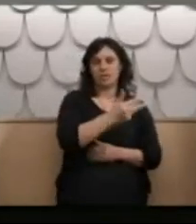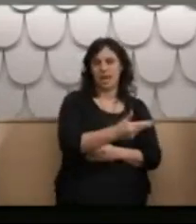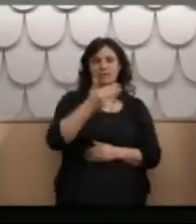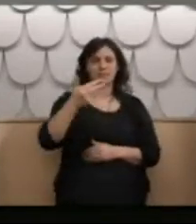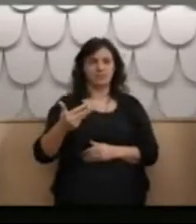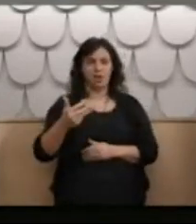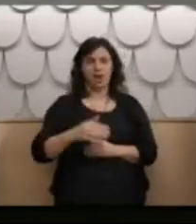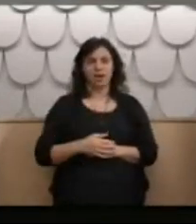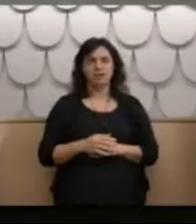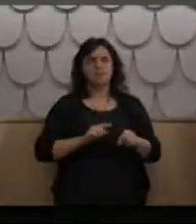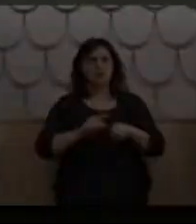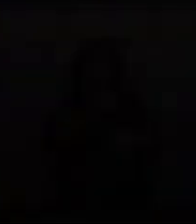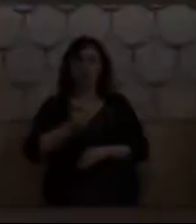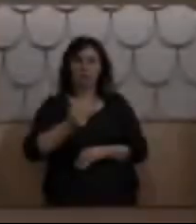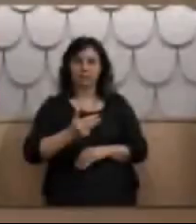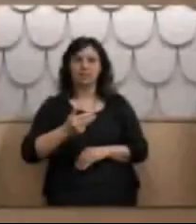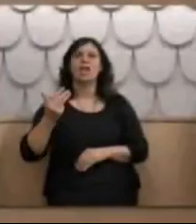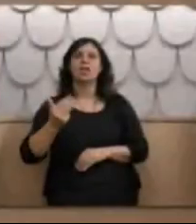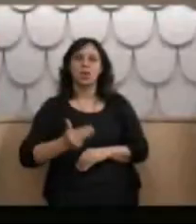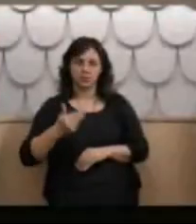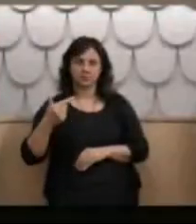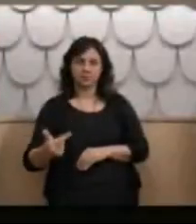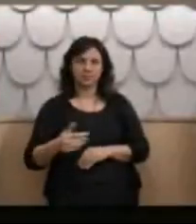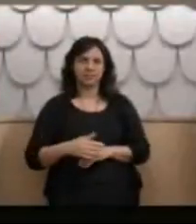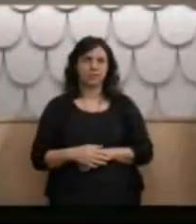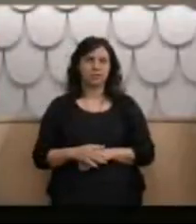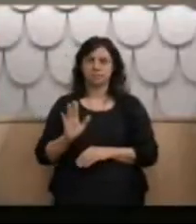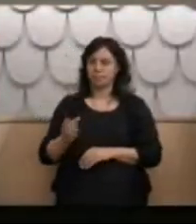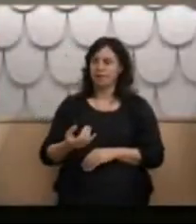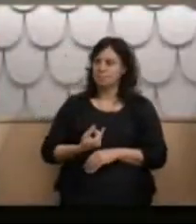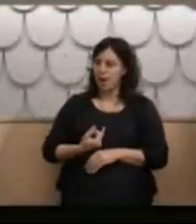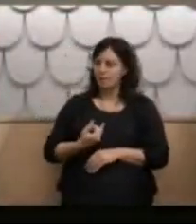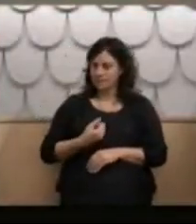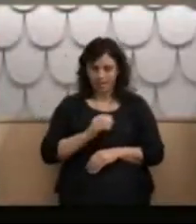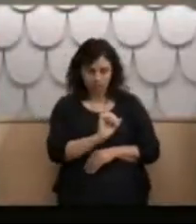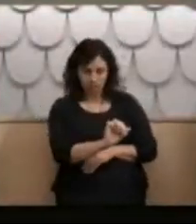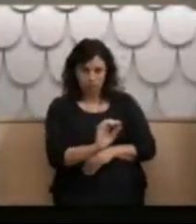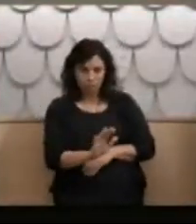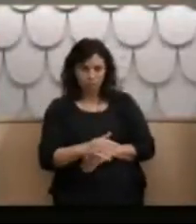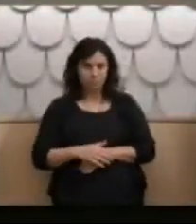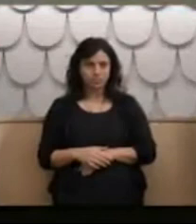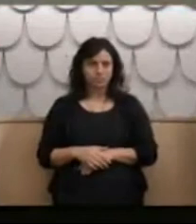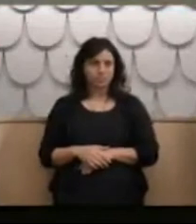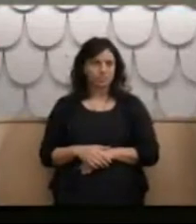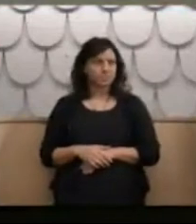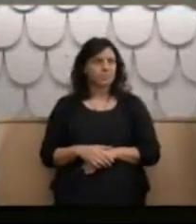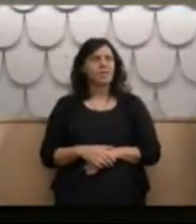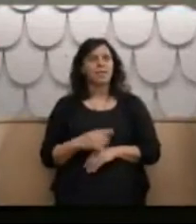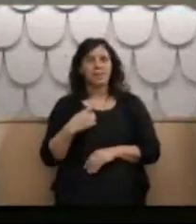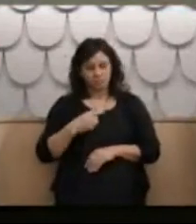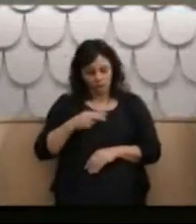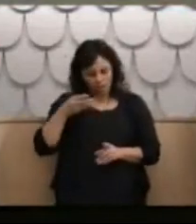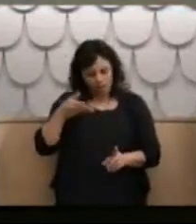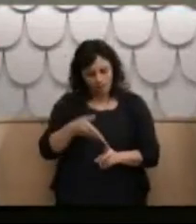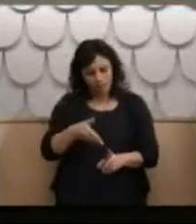most of her 90s working in construction. That's my mistake, not yours. Yeah, that's why I corrected it as I went through it. Good, thank you.